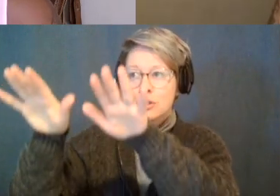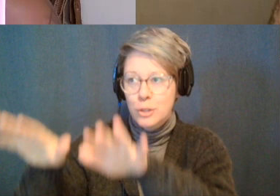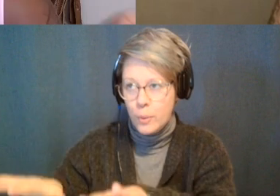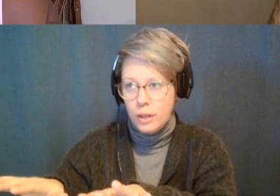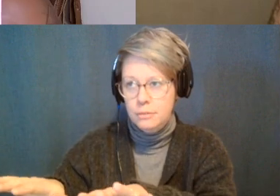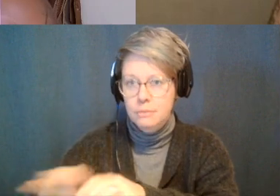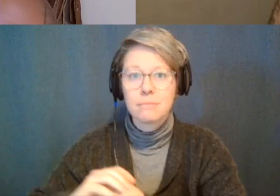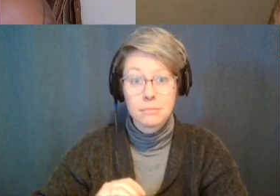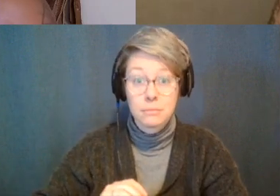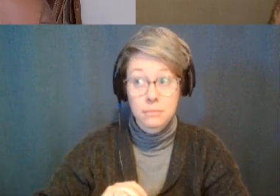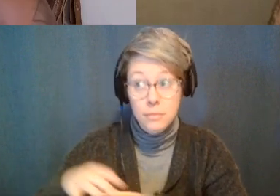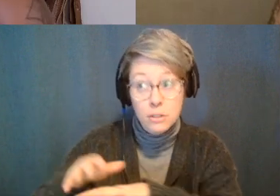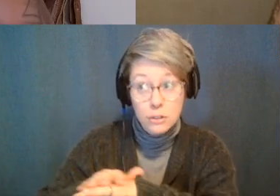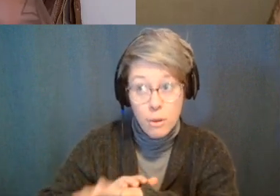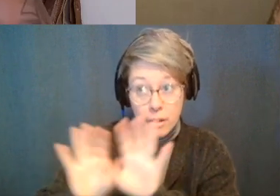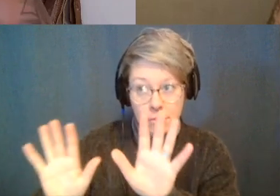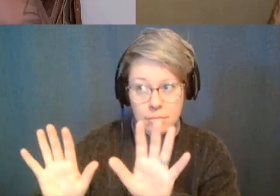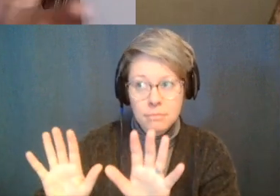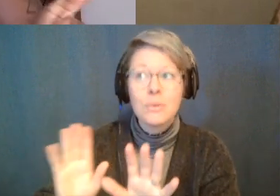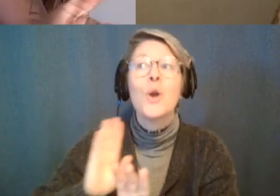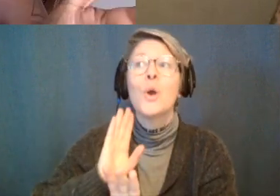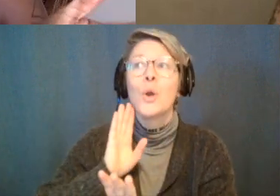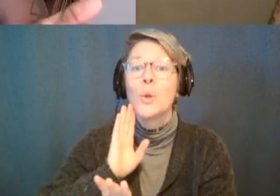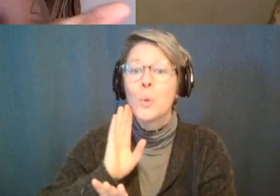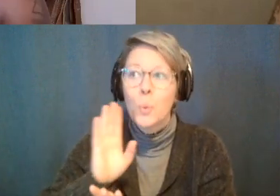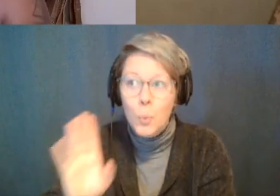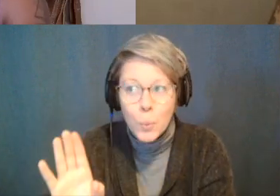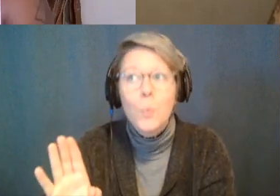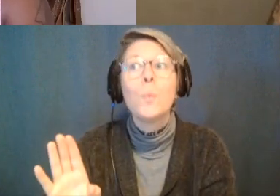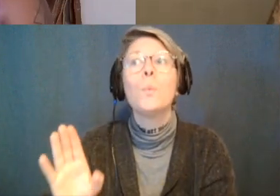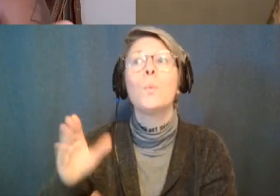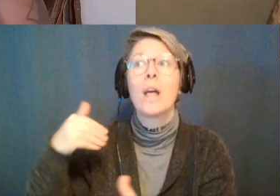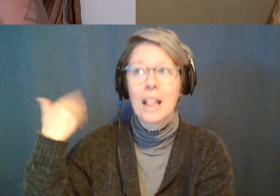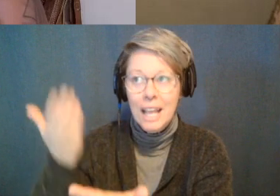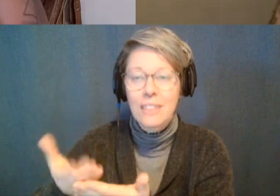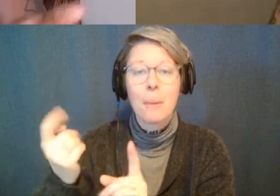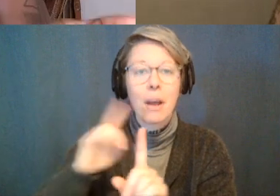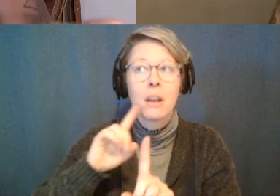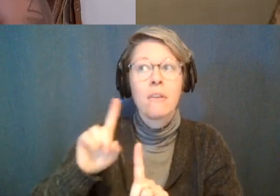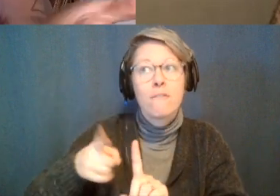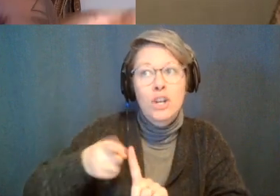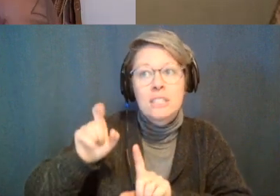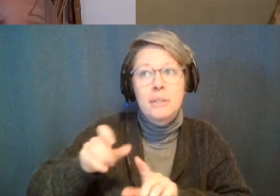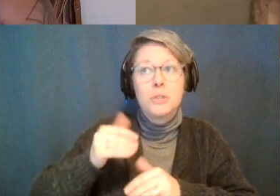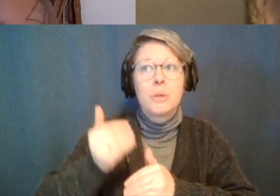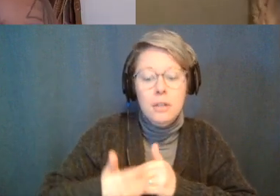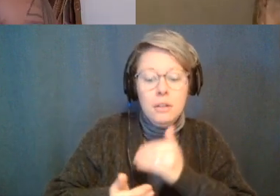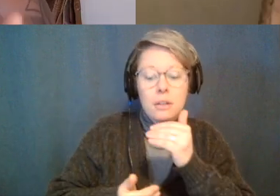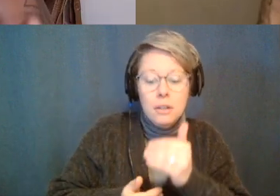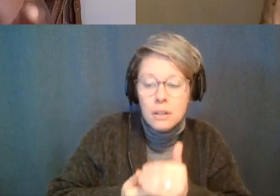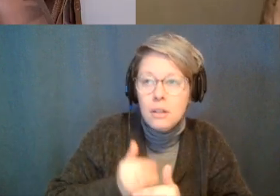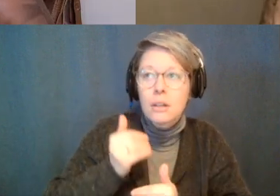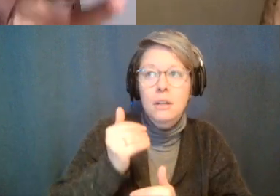like slow down like you'll get there like like literally you gotta you gotta preheat the oven like first you can't just bake bread with a cold ass oven